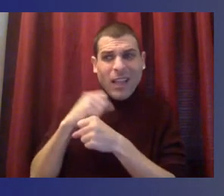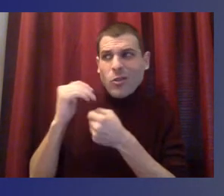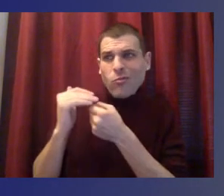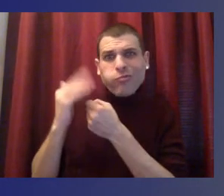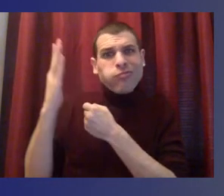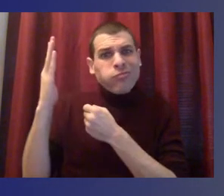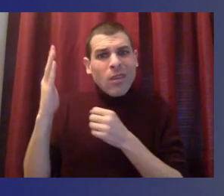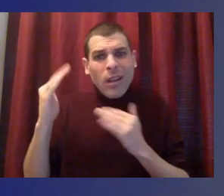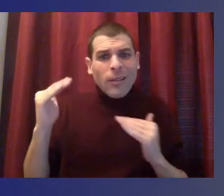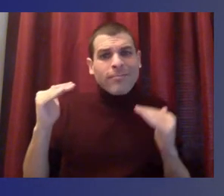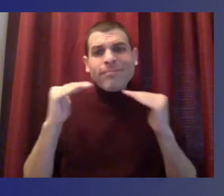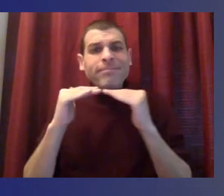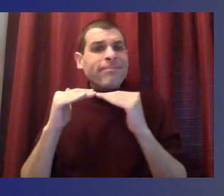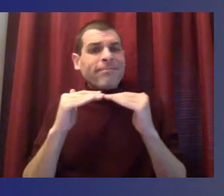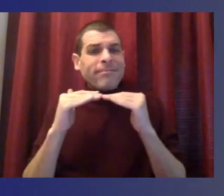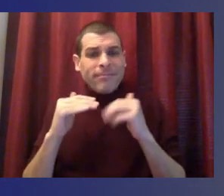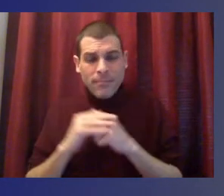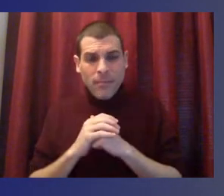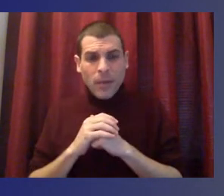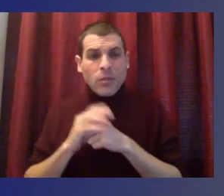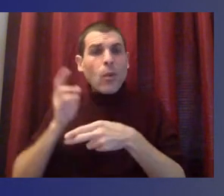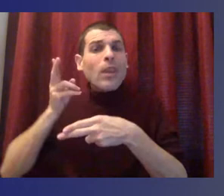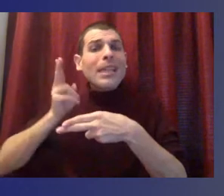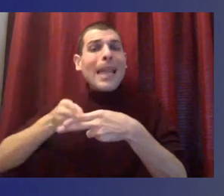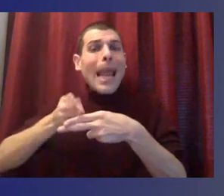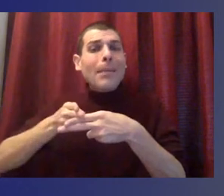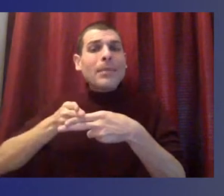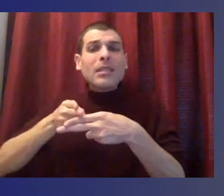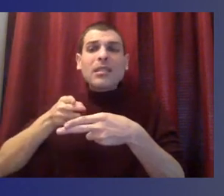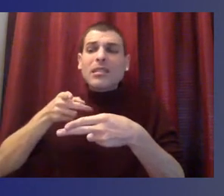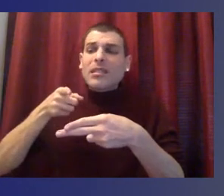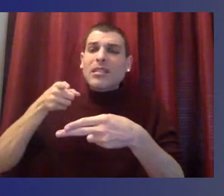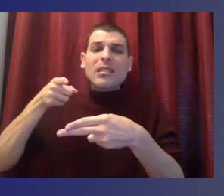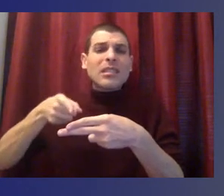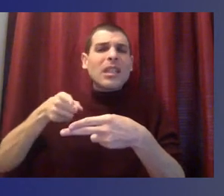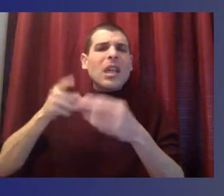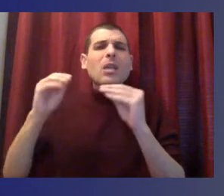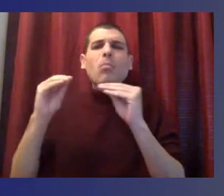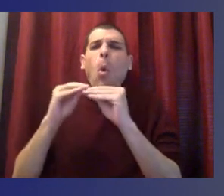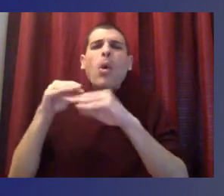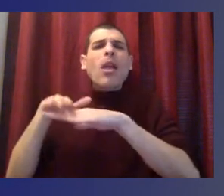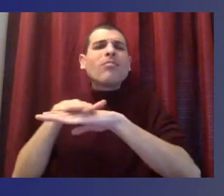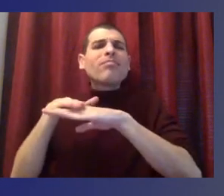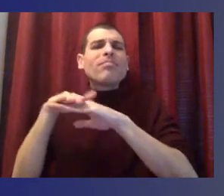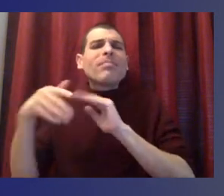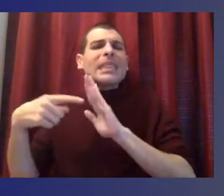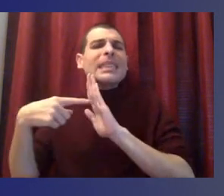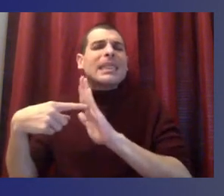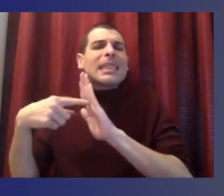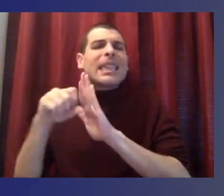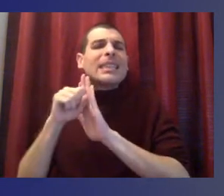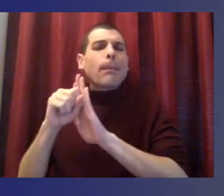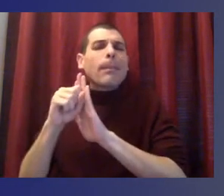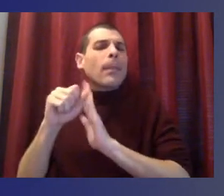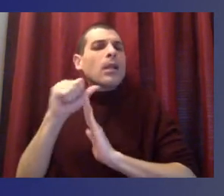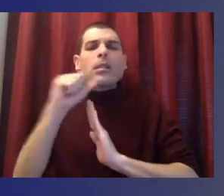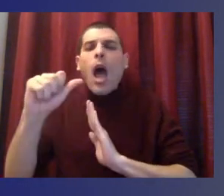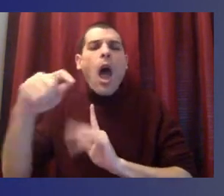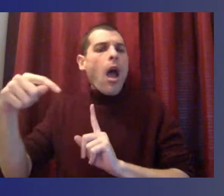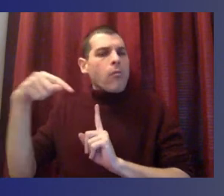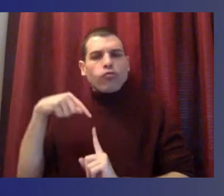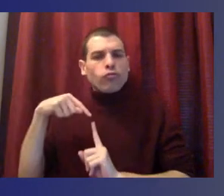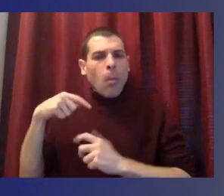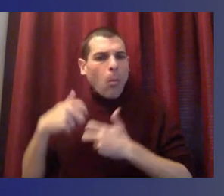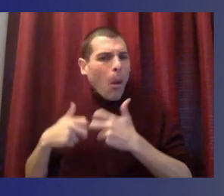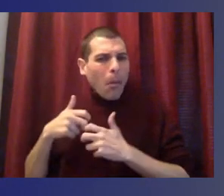our systems, the names are just sort of a symptom of that. And so it's really important. And we saw it here with our first high school, you heard